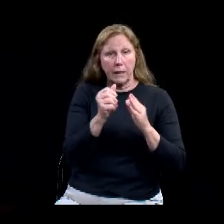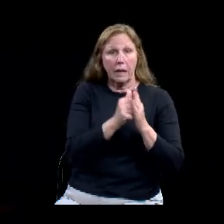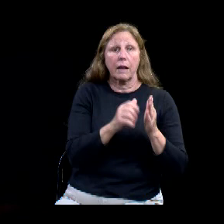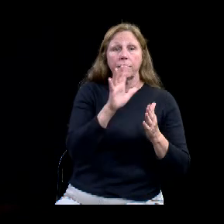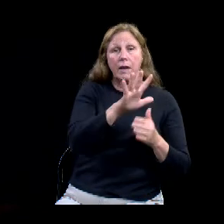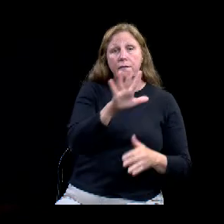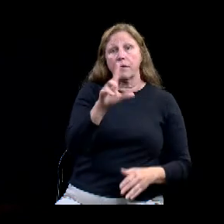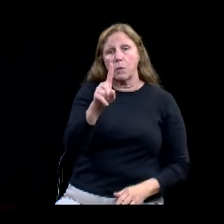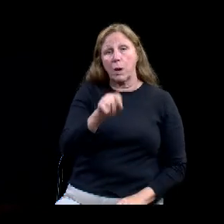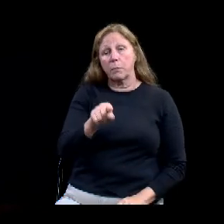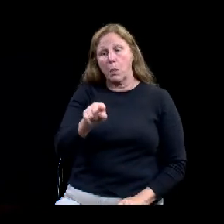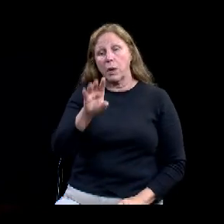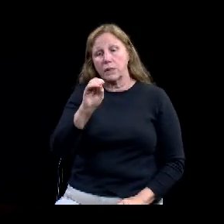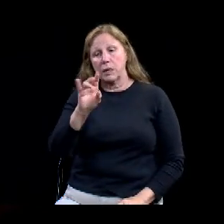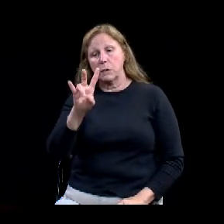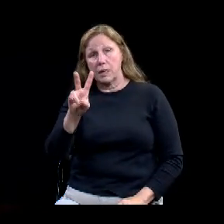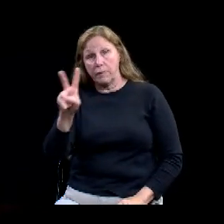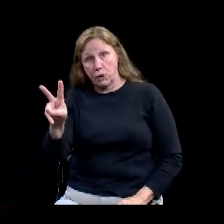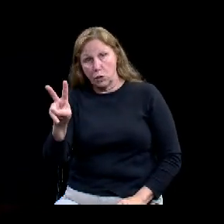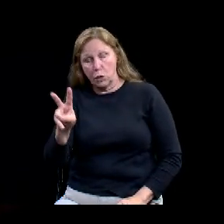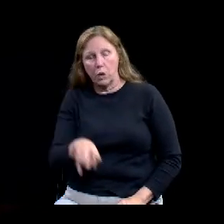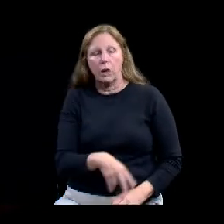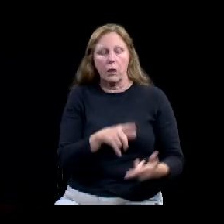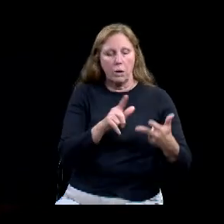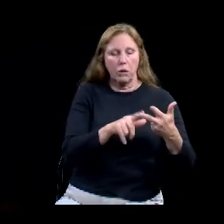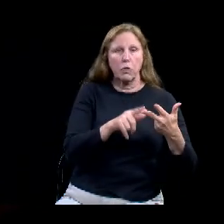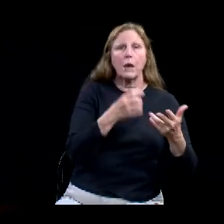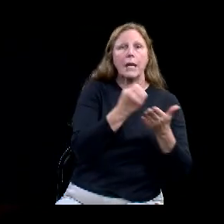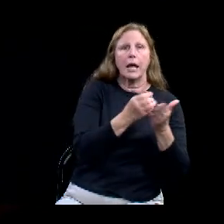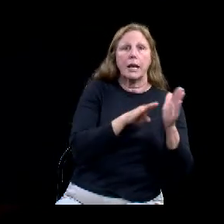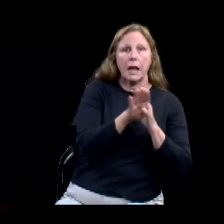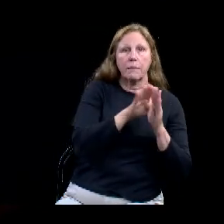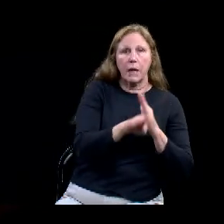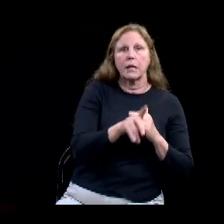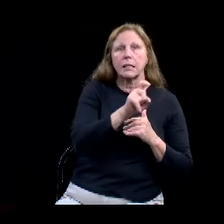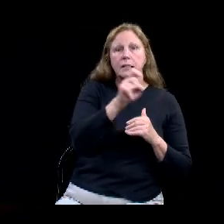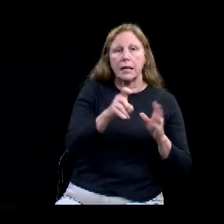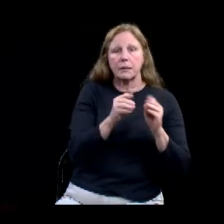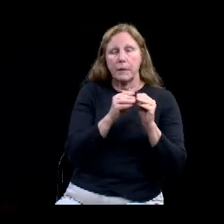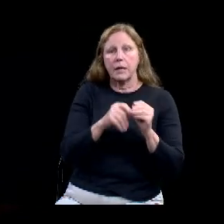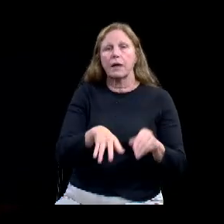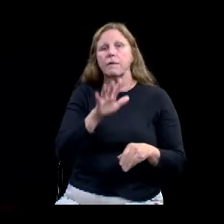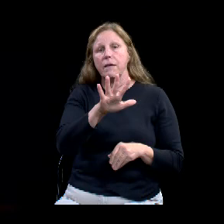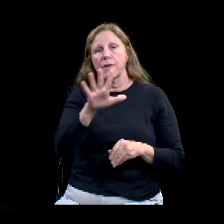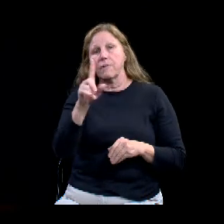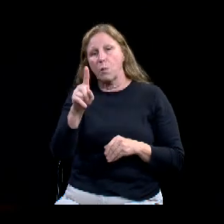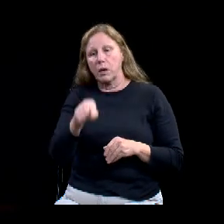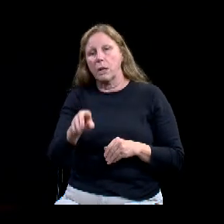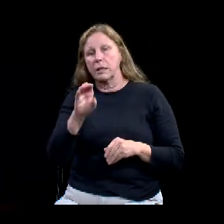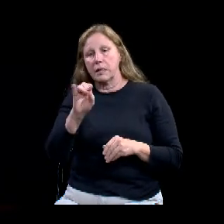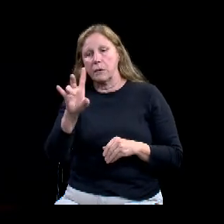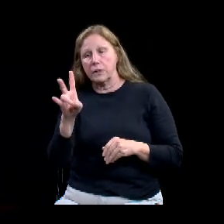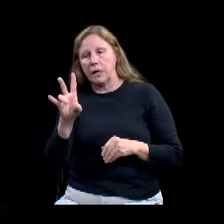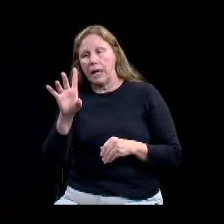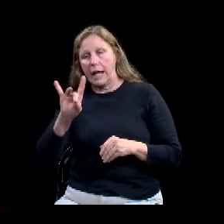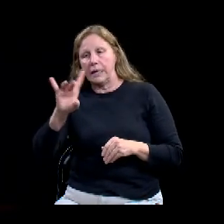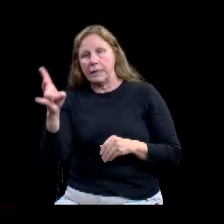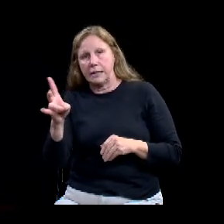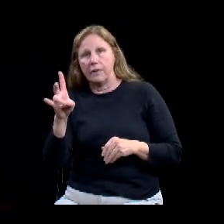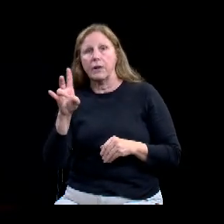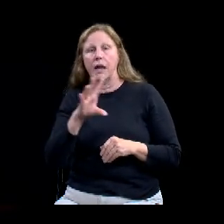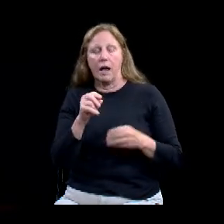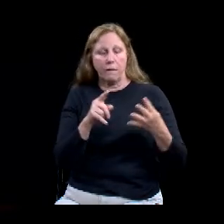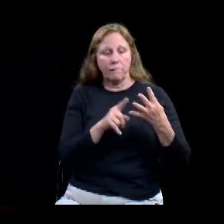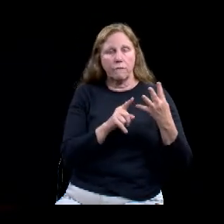.087, and four, personnel, Texas Open Meetings Act, section 551.074, city attorney Jennifer Ritchie.